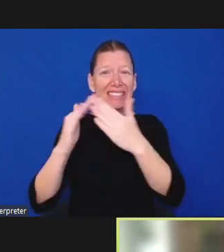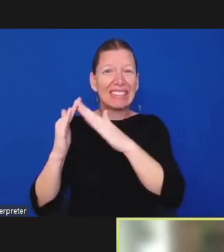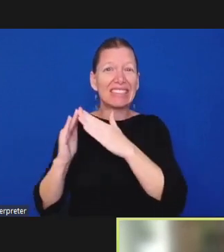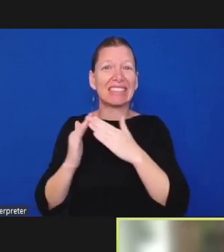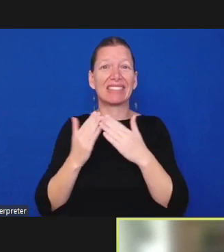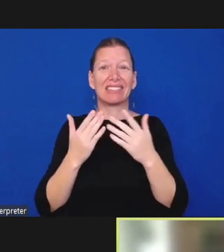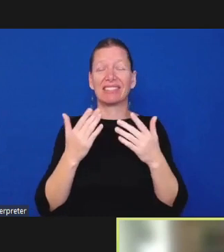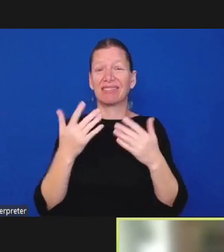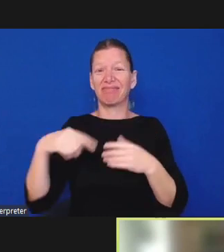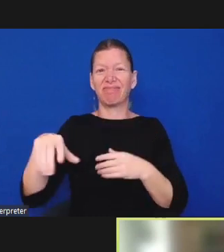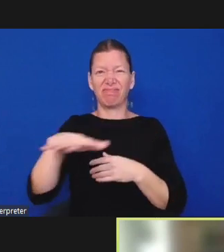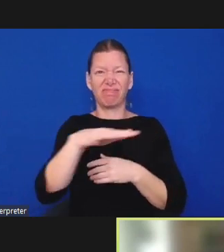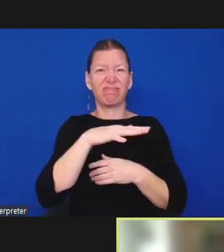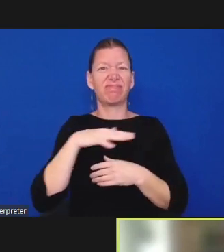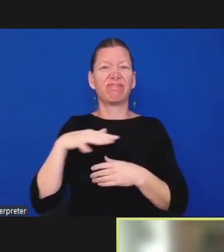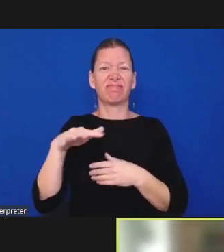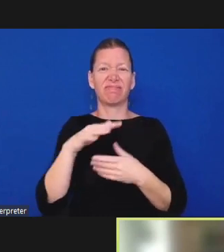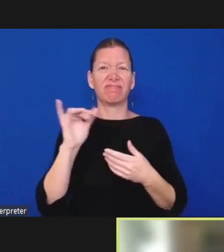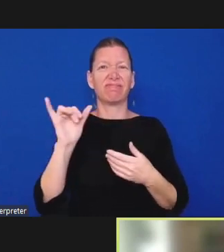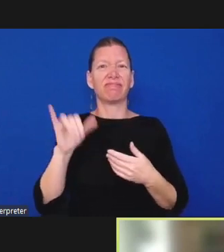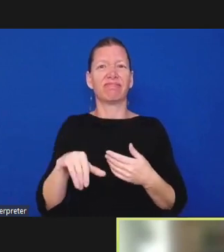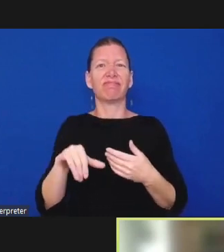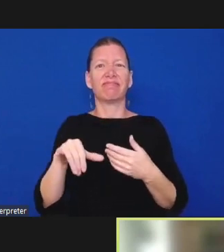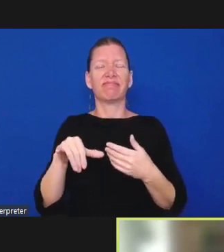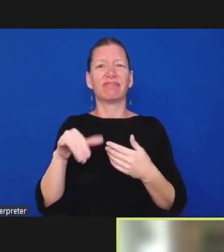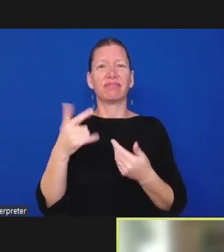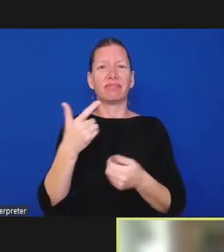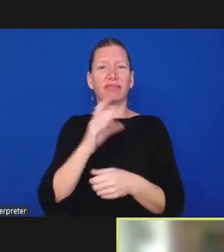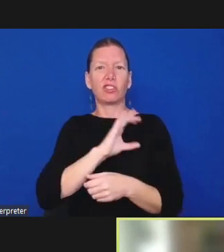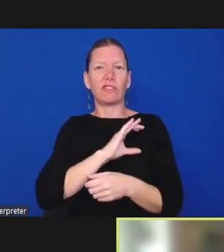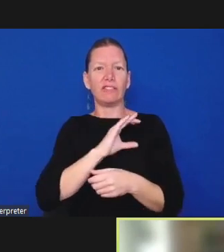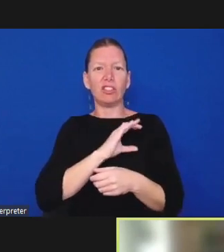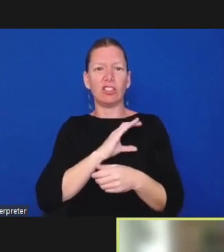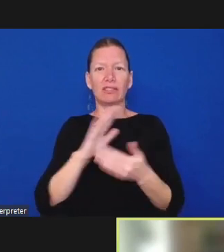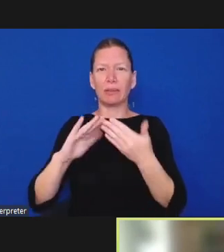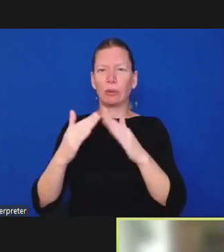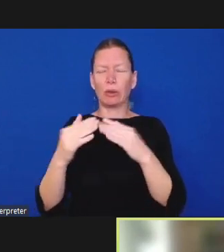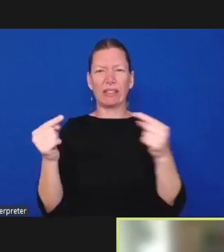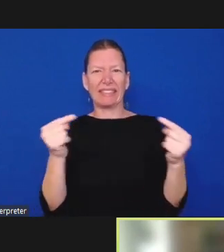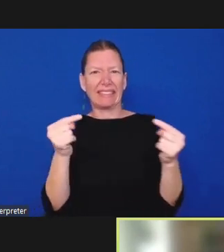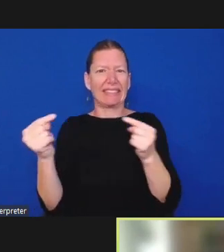perspective i've stood on that direct what i've seen is that